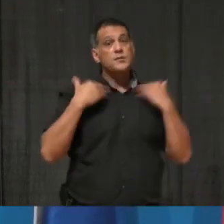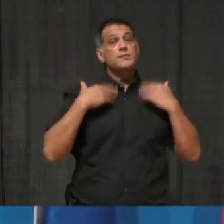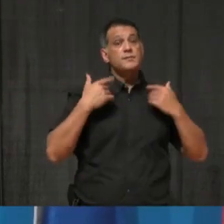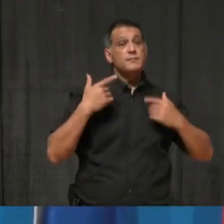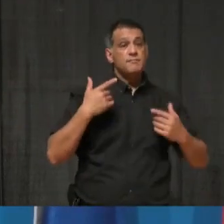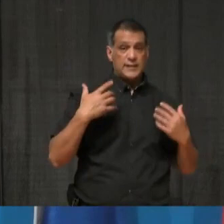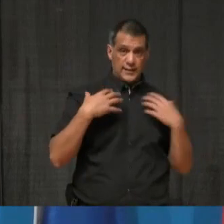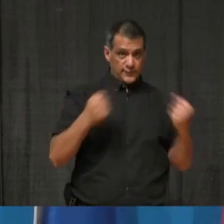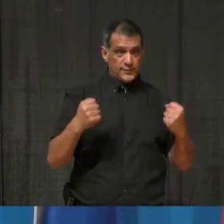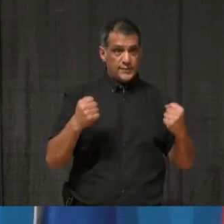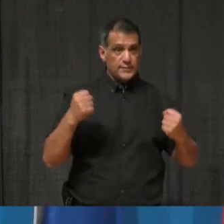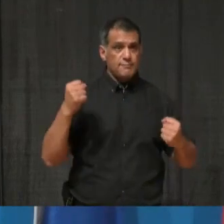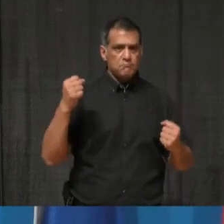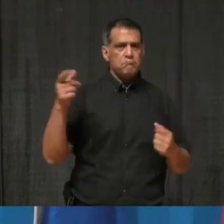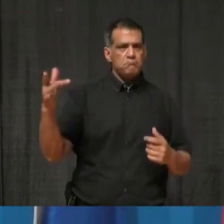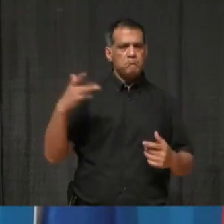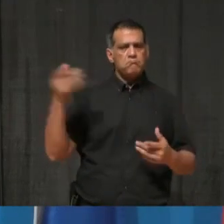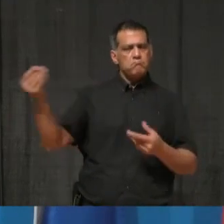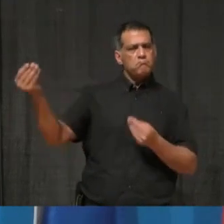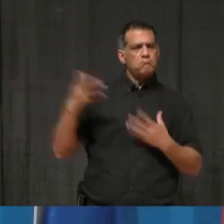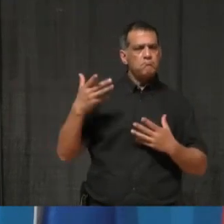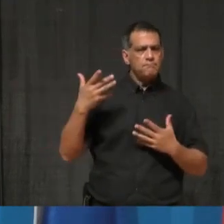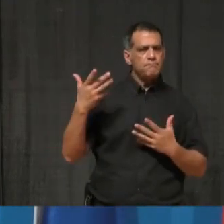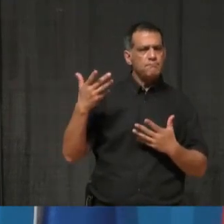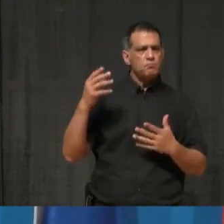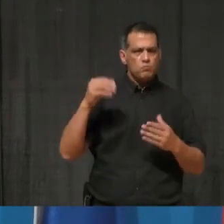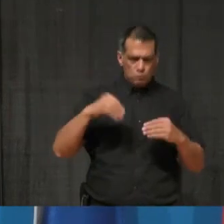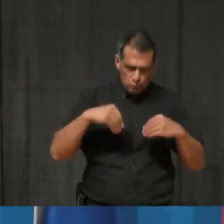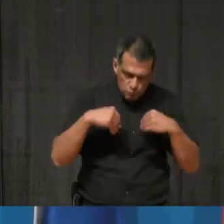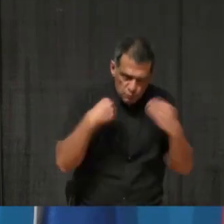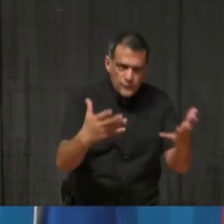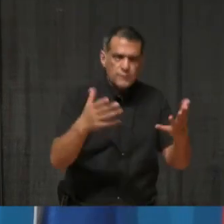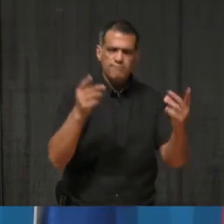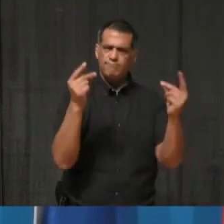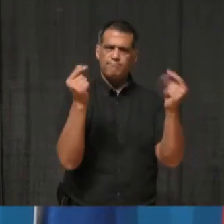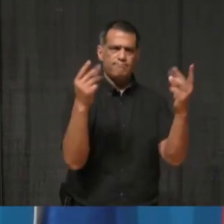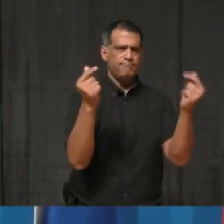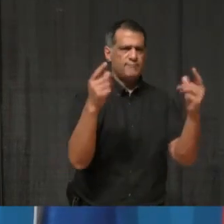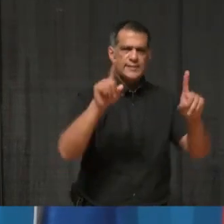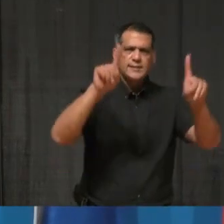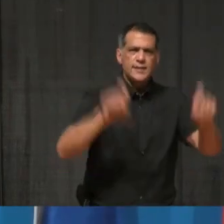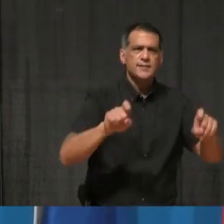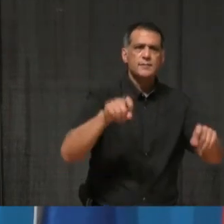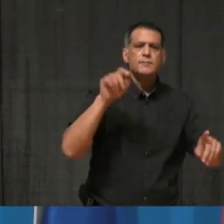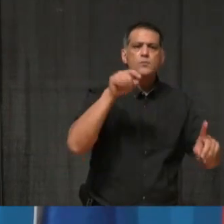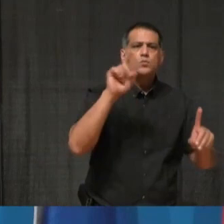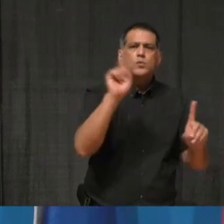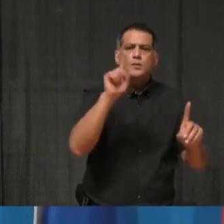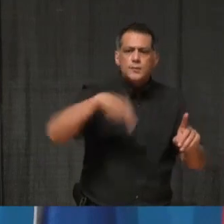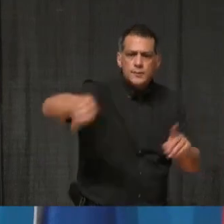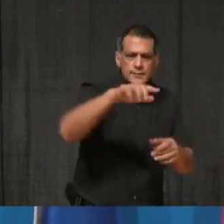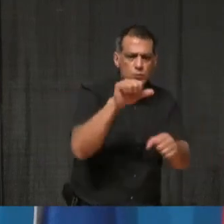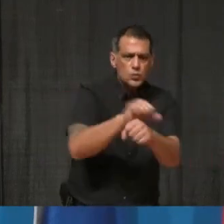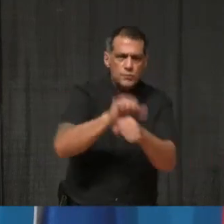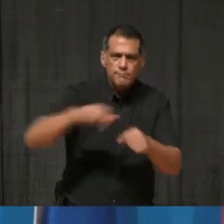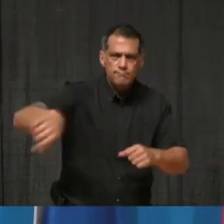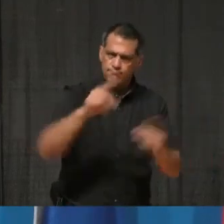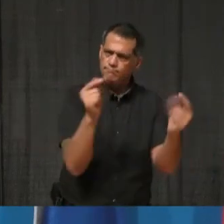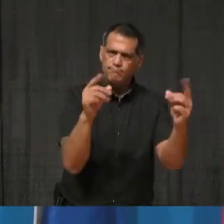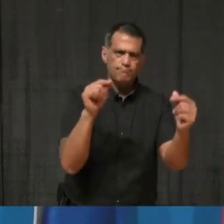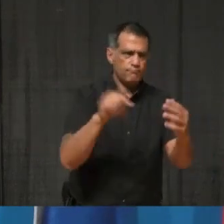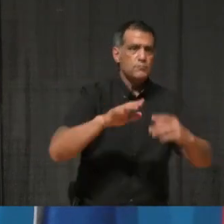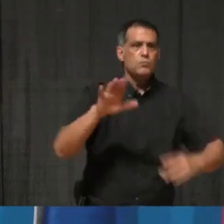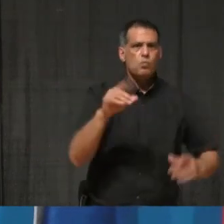providing rapid tests to workplaces through a number of pilot programs and increasingly making these more